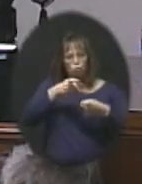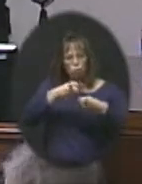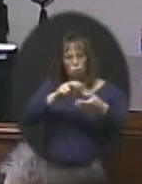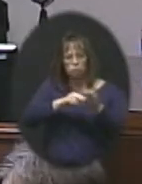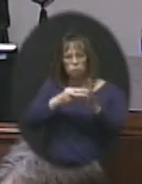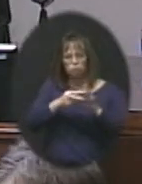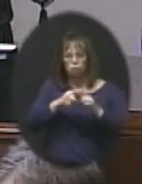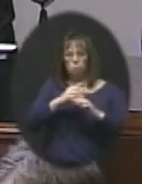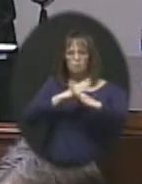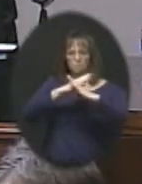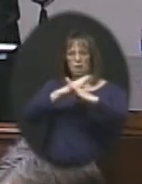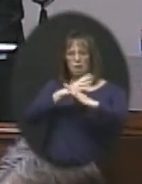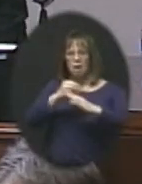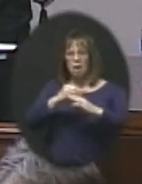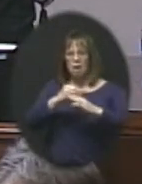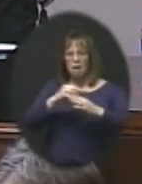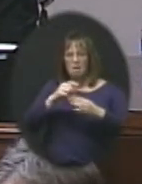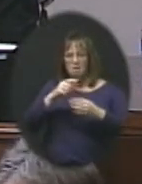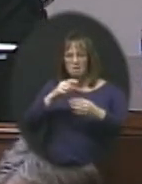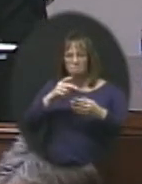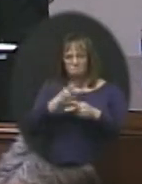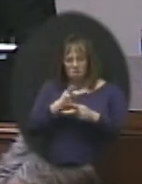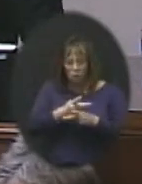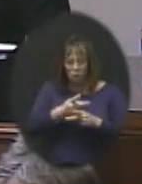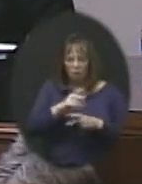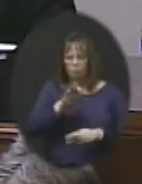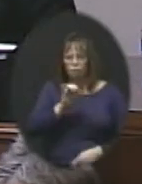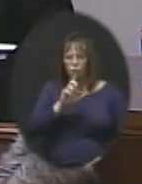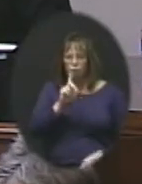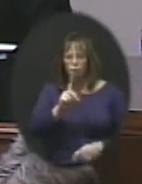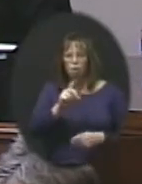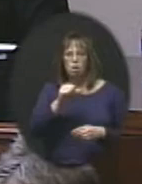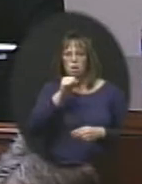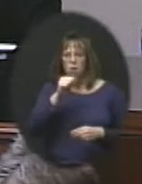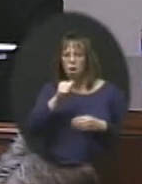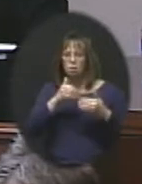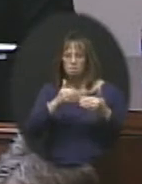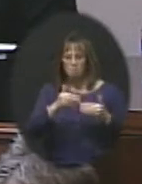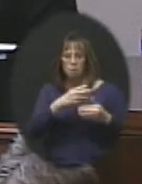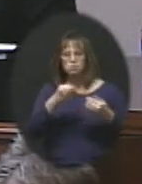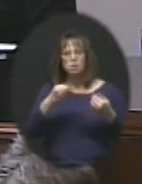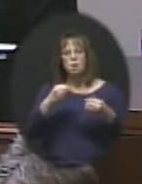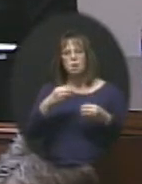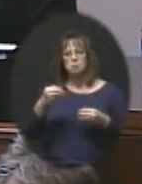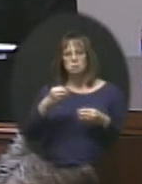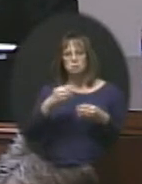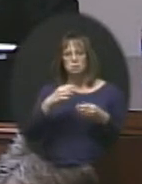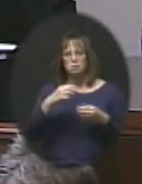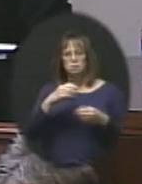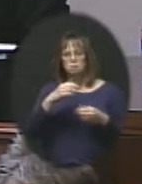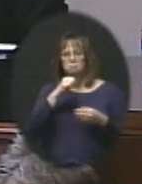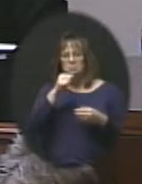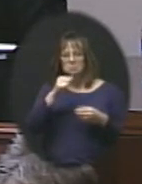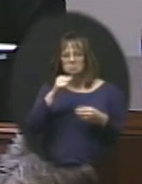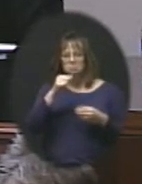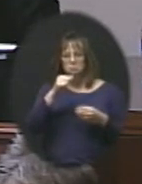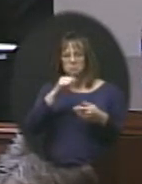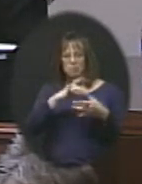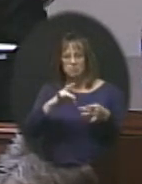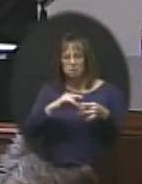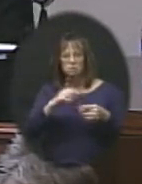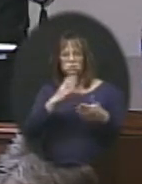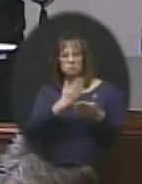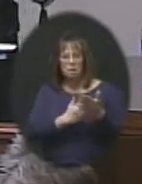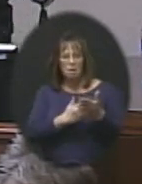intended to prevent and detect fraud, noncompliance, and misstatements. Some examples of internal controls would be